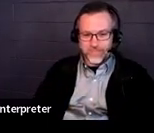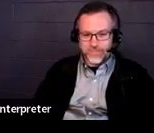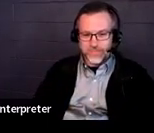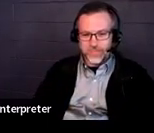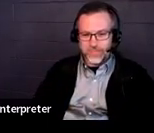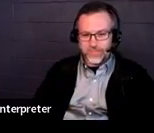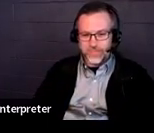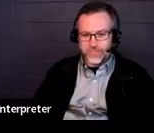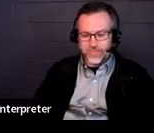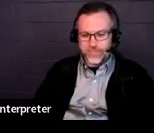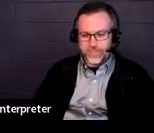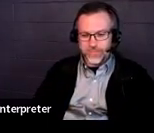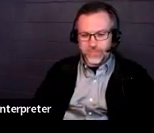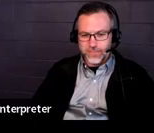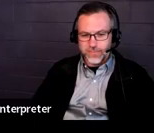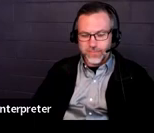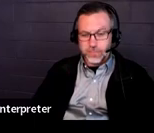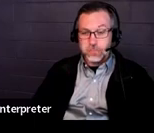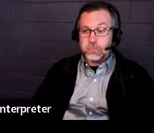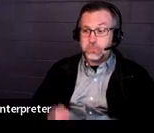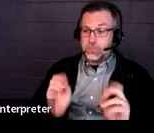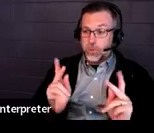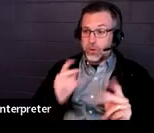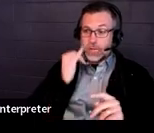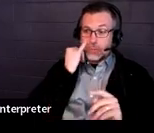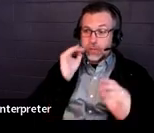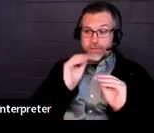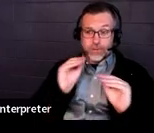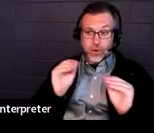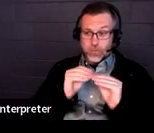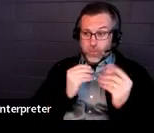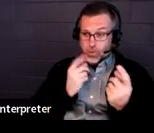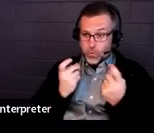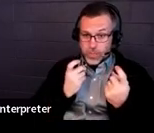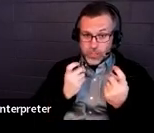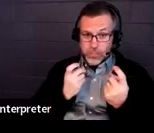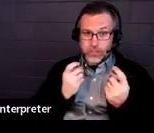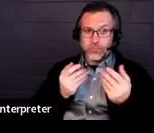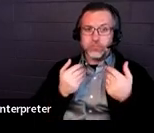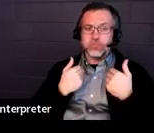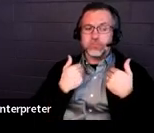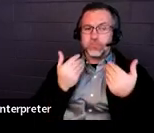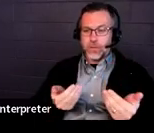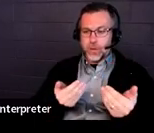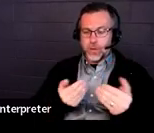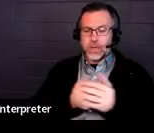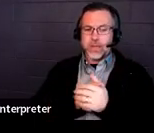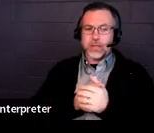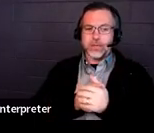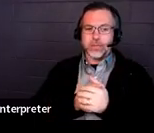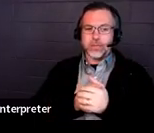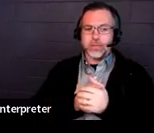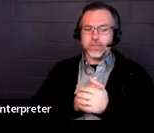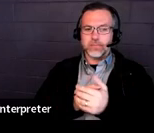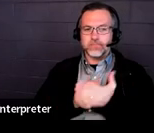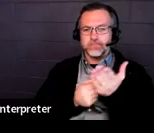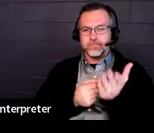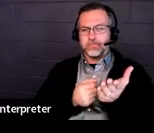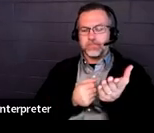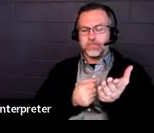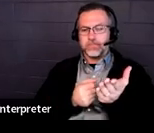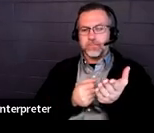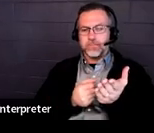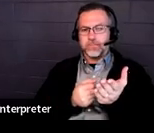All right. So, if there are no questions, I'm going to just move on. All right. This is our professional